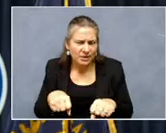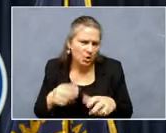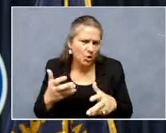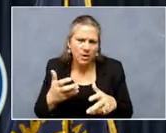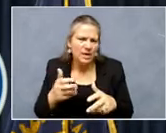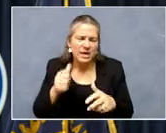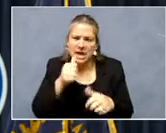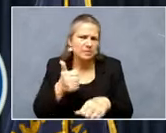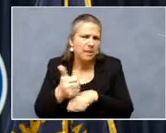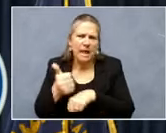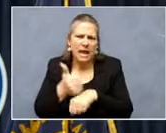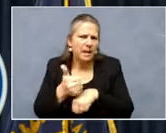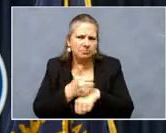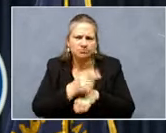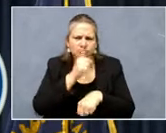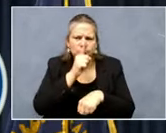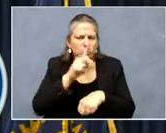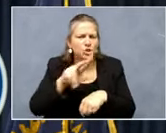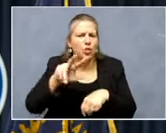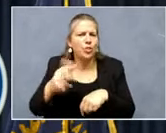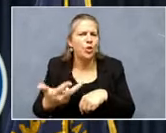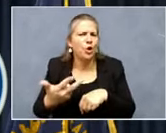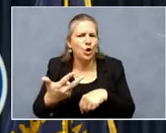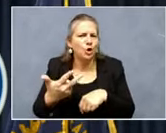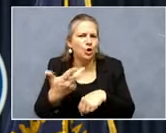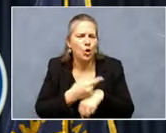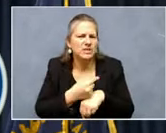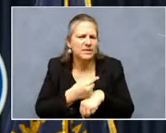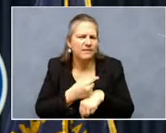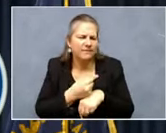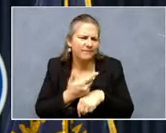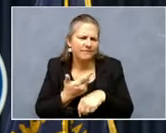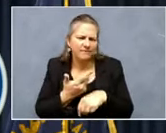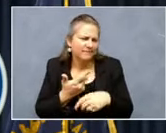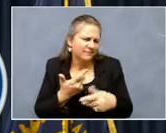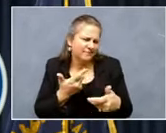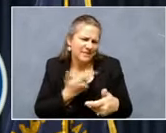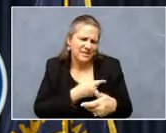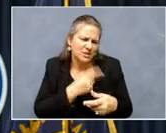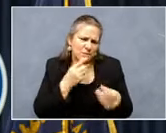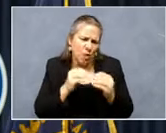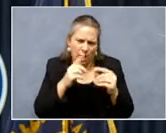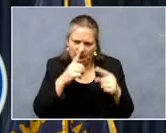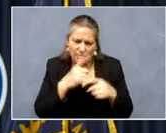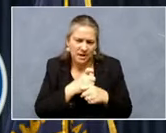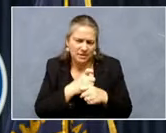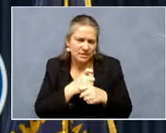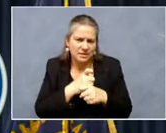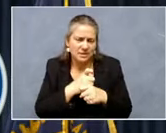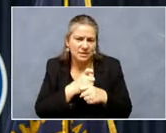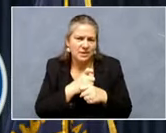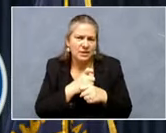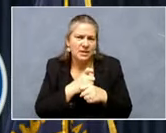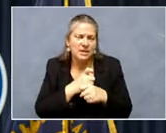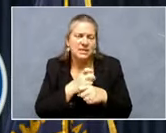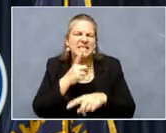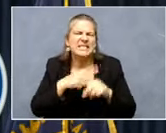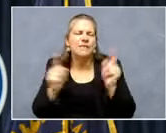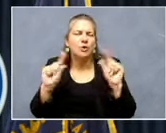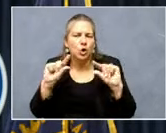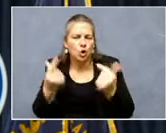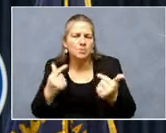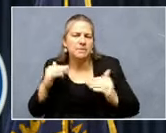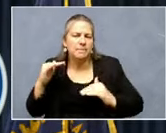in blame. It's just a third dose of a vaccine in this instance is more complicated. I think what it came down to is different groups balancing